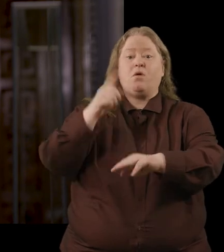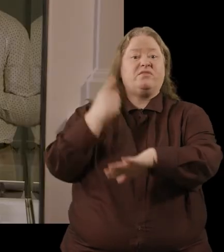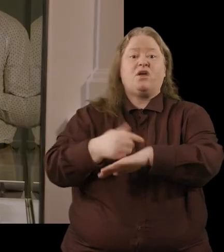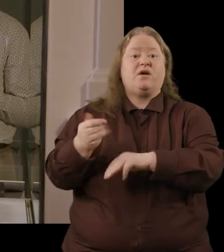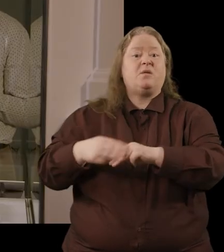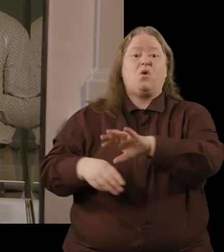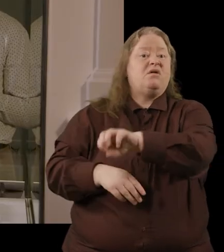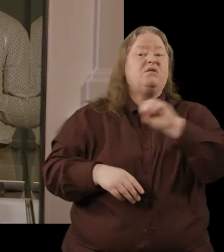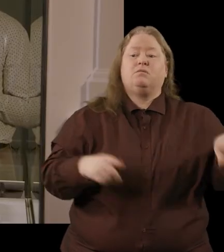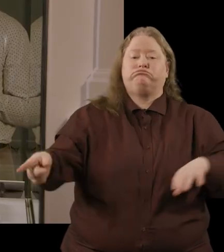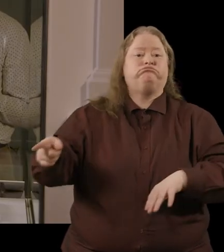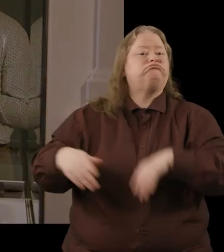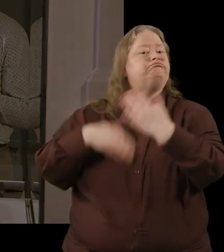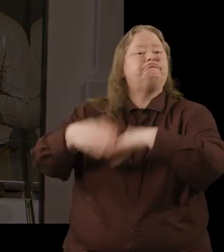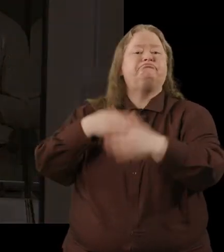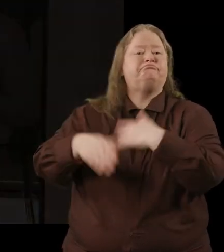anymore